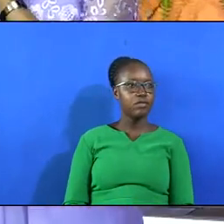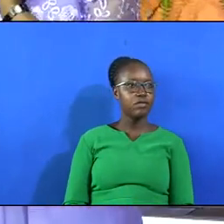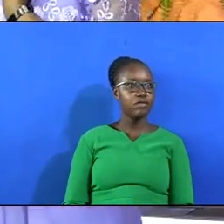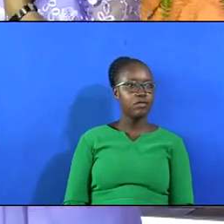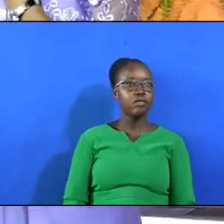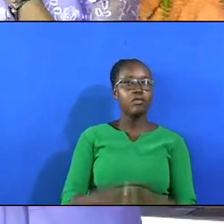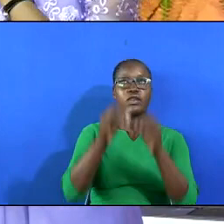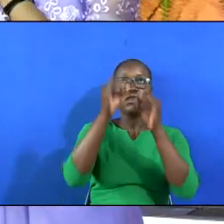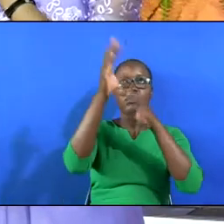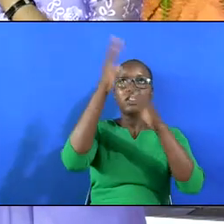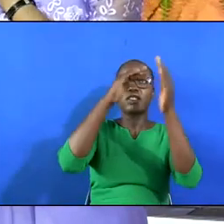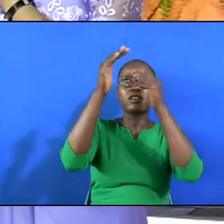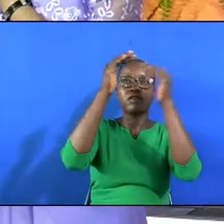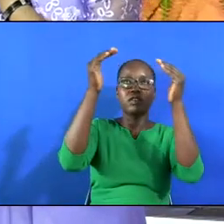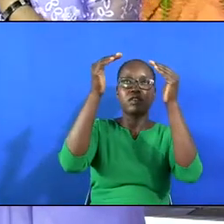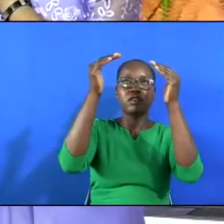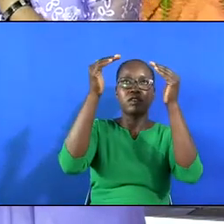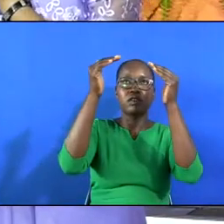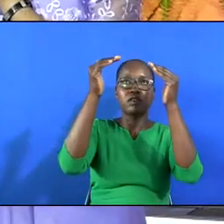Our Father in heaven